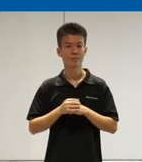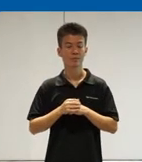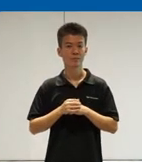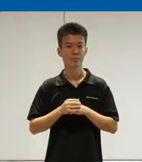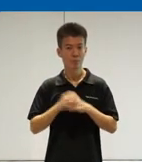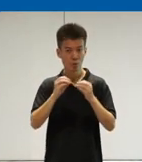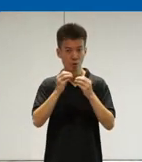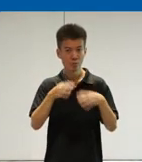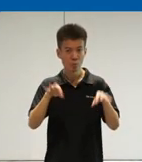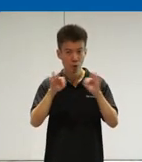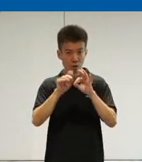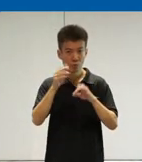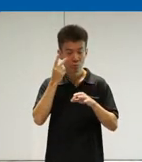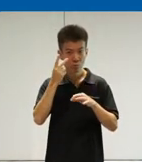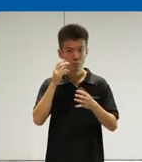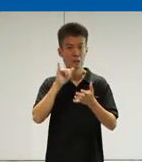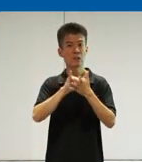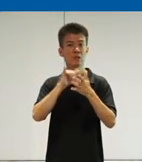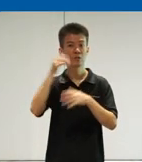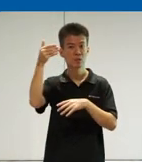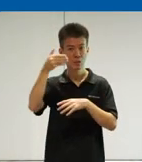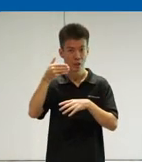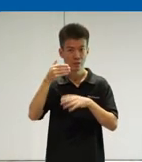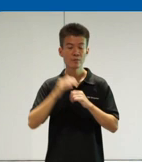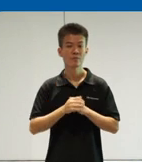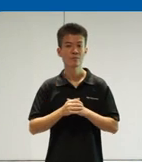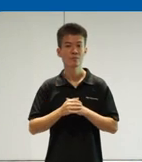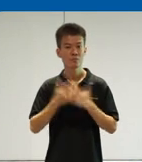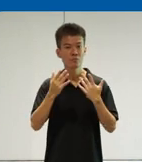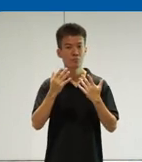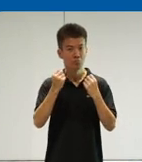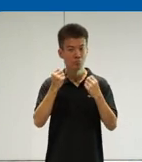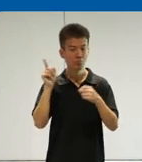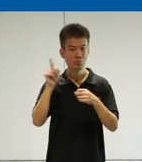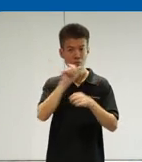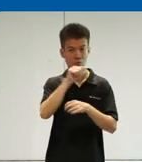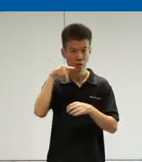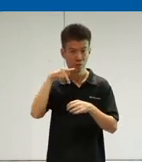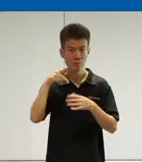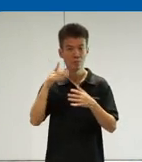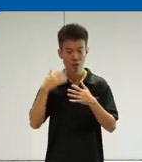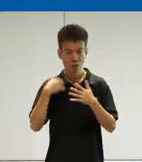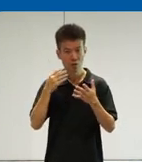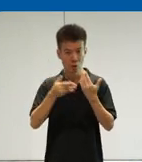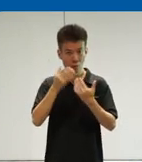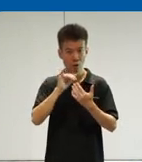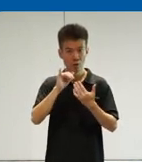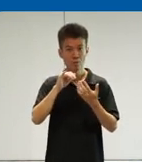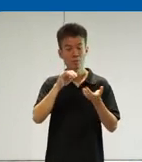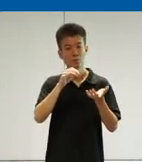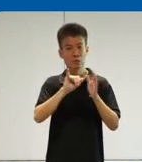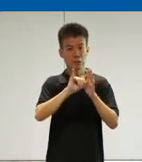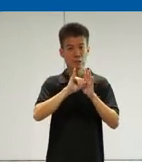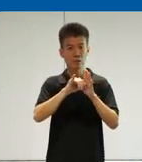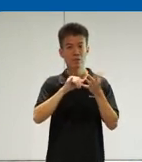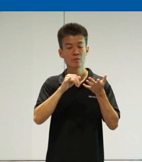More importantly, if you look at the slides, basically the strength of this app is that it has almost an instantaneous read.